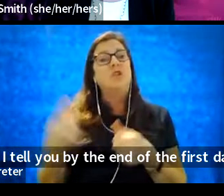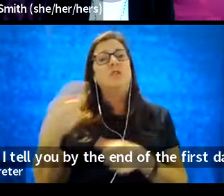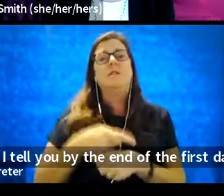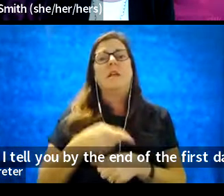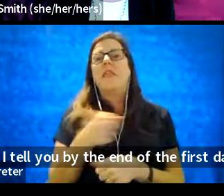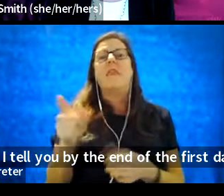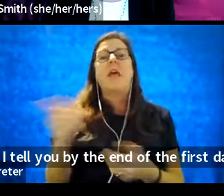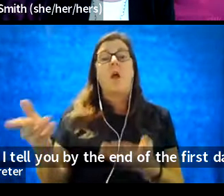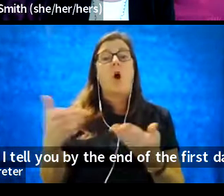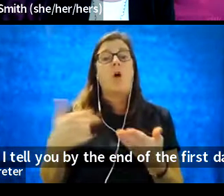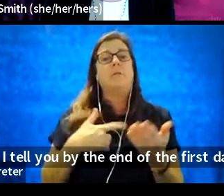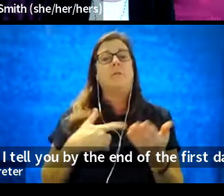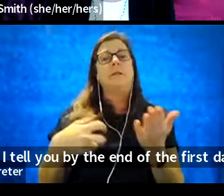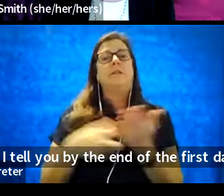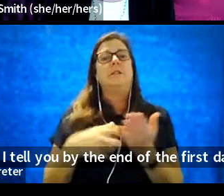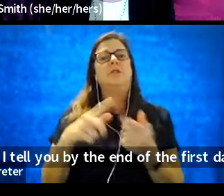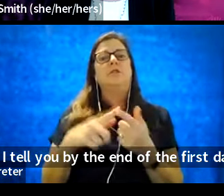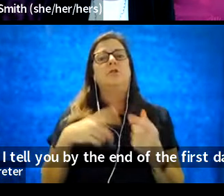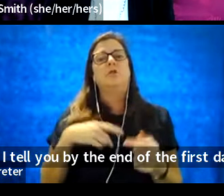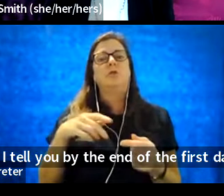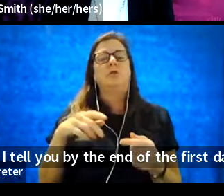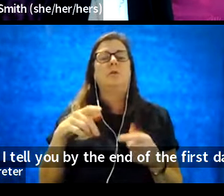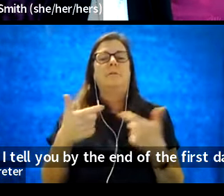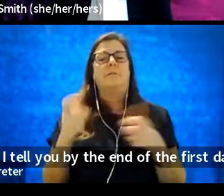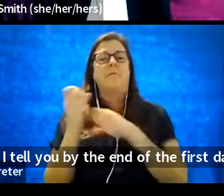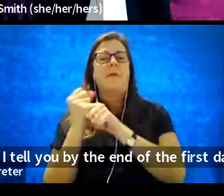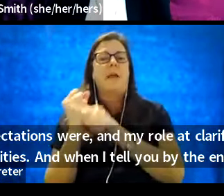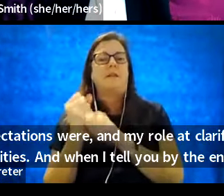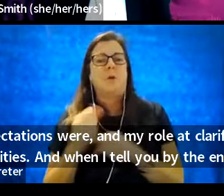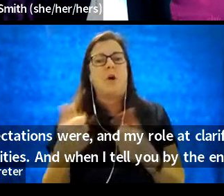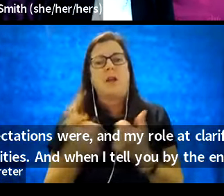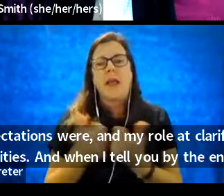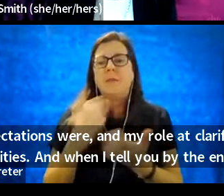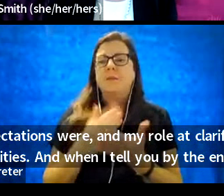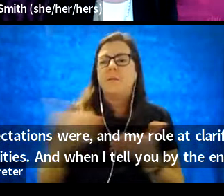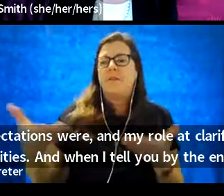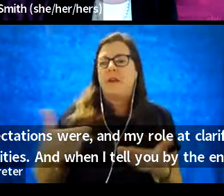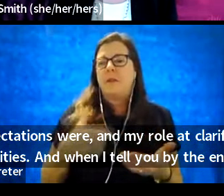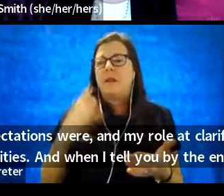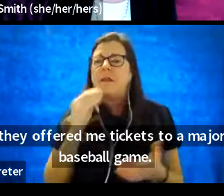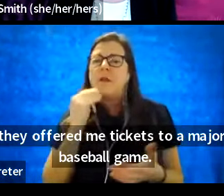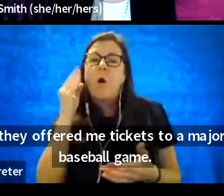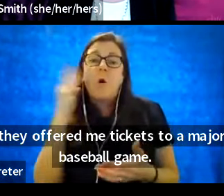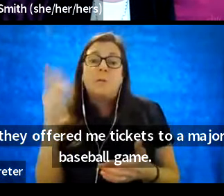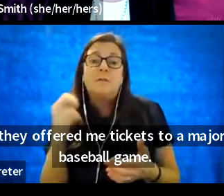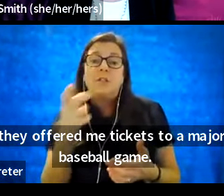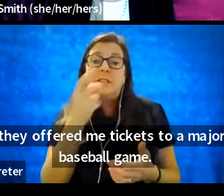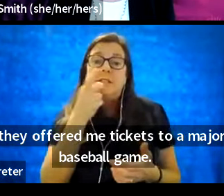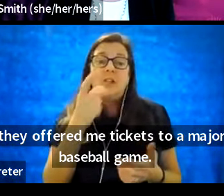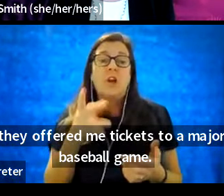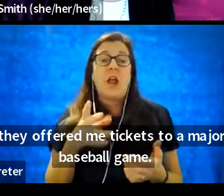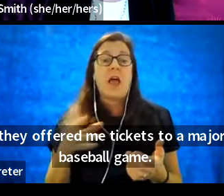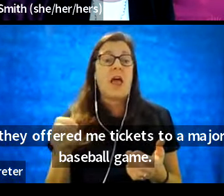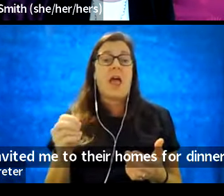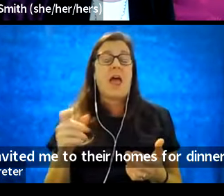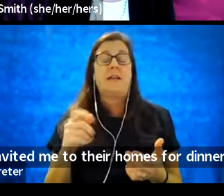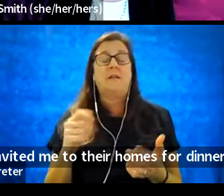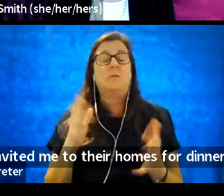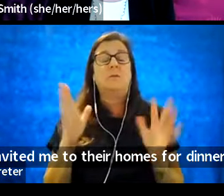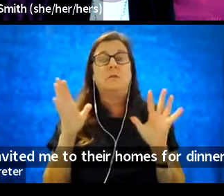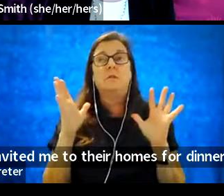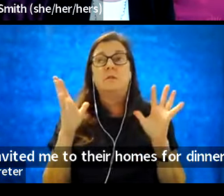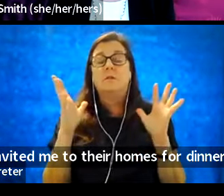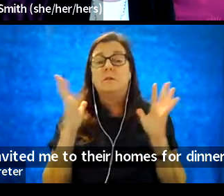offered me tickets to a Major League Baseball game. Some invited me to their homes for dinner. And it was just